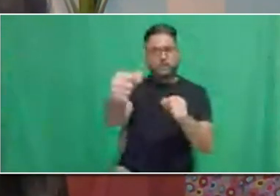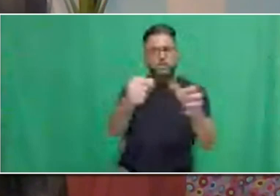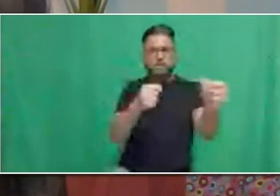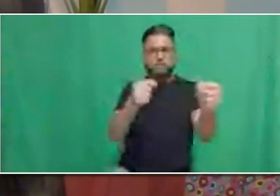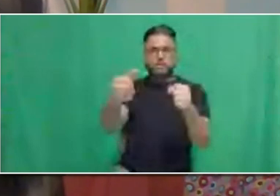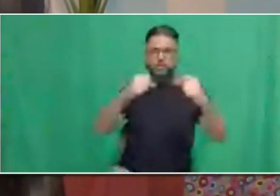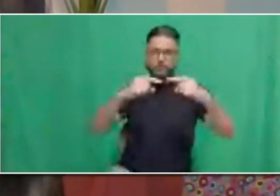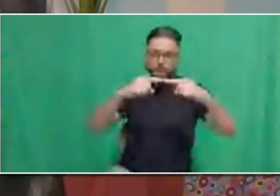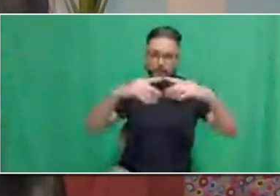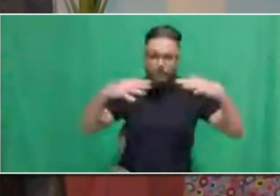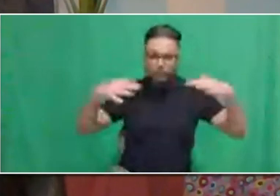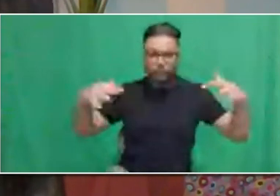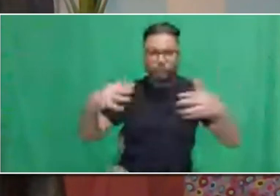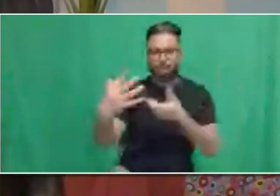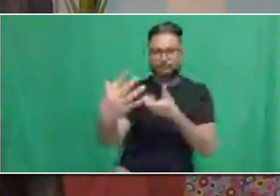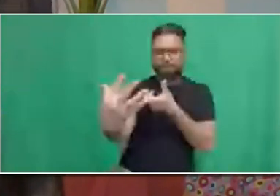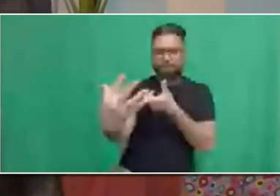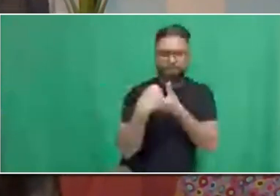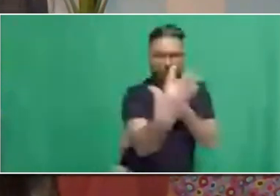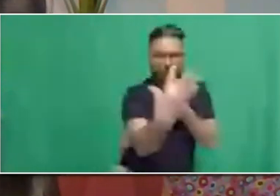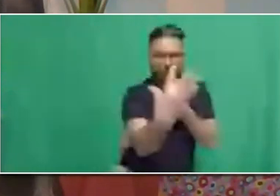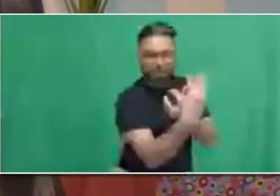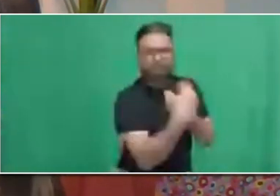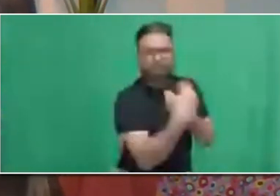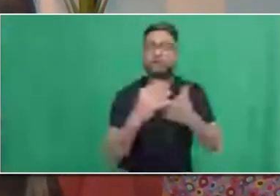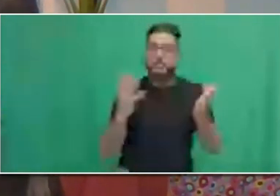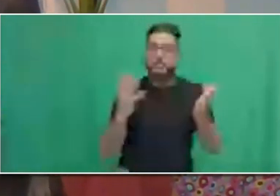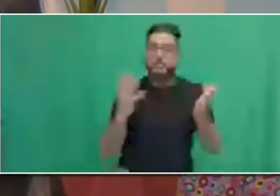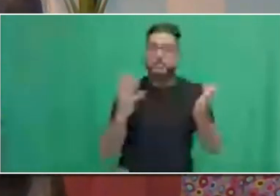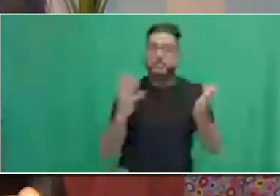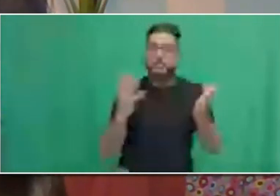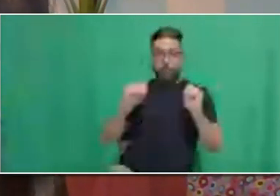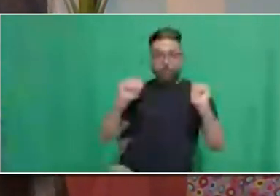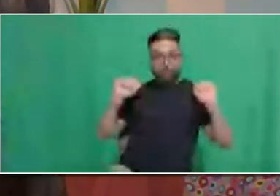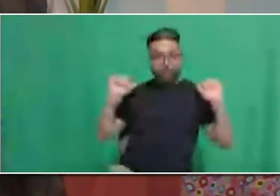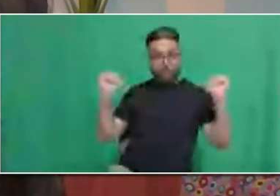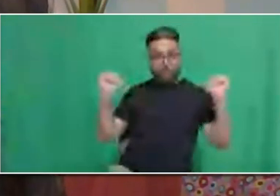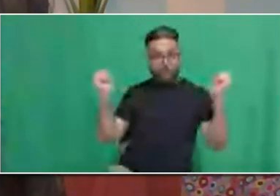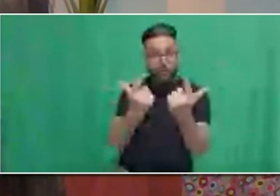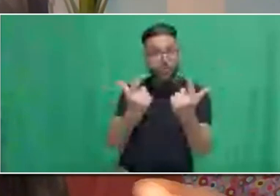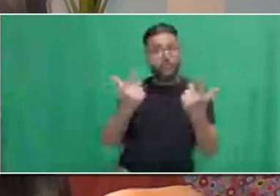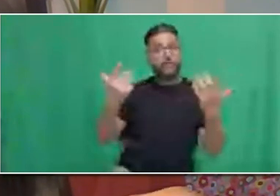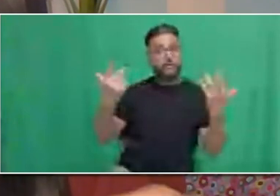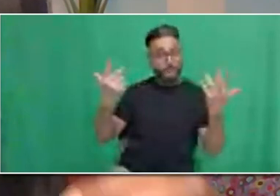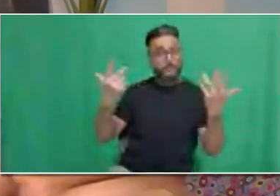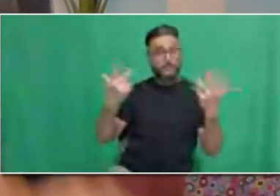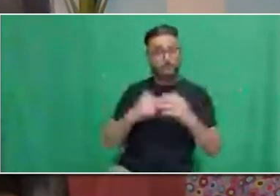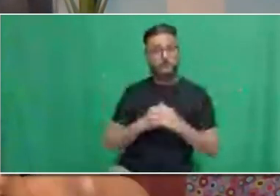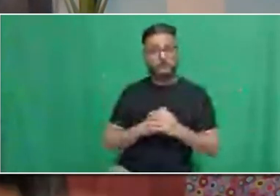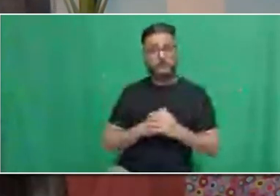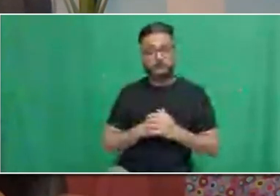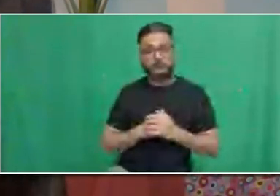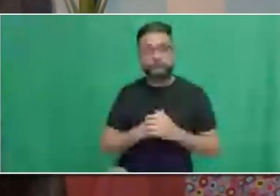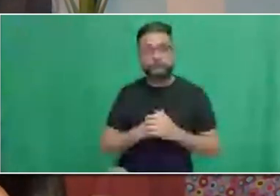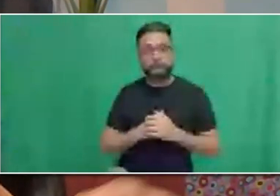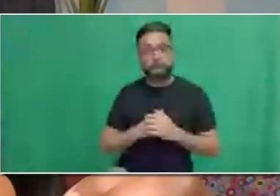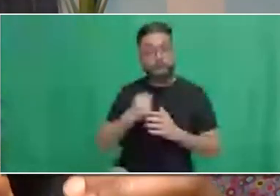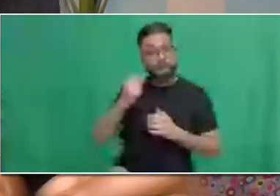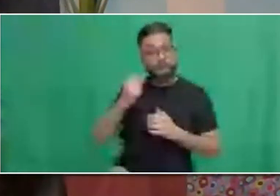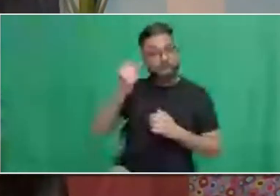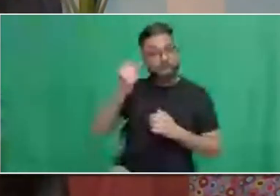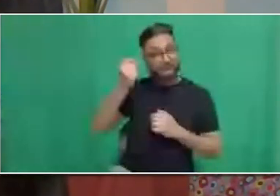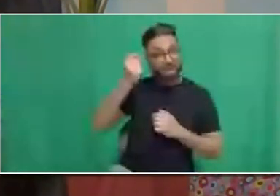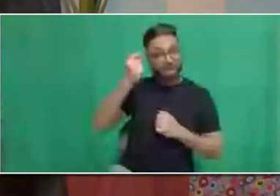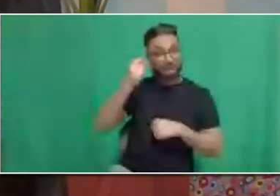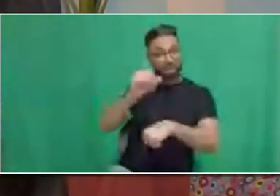All of our divisions are located in the City of Toronto, though. So, that you need to be mindful of. As long as you're able to meet the minimum